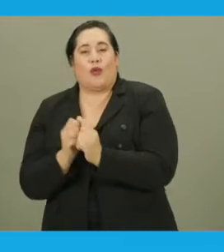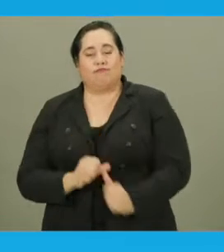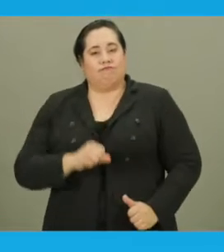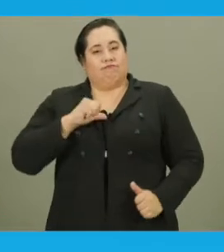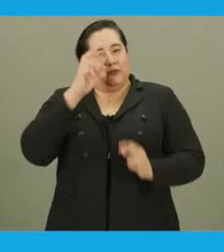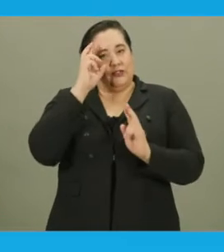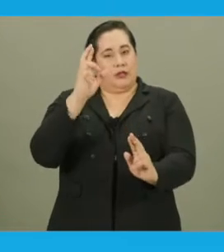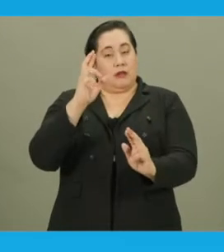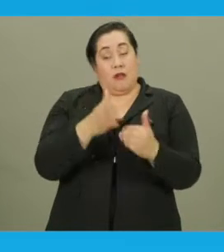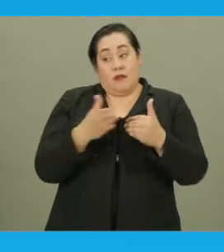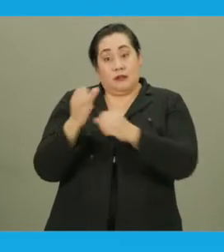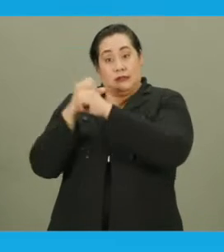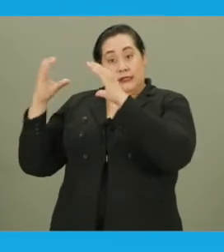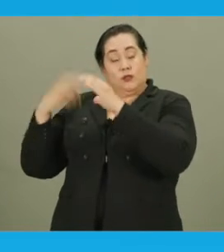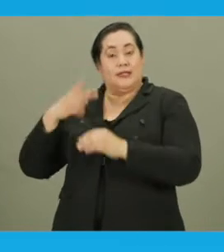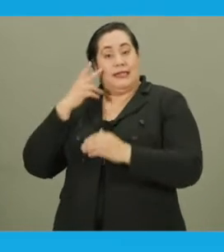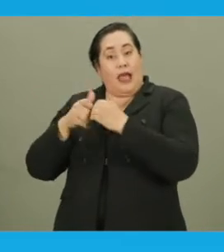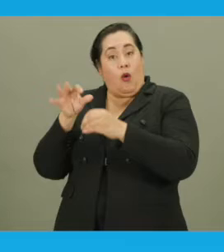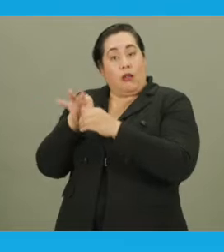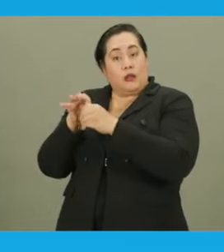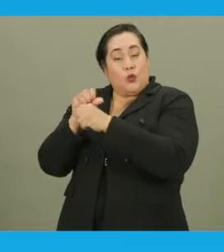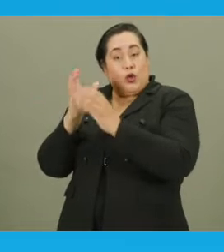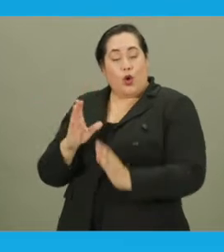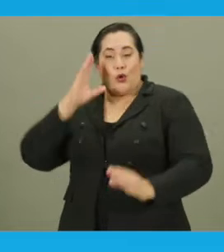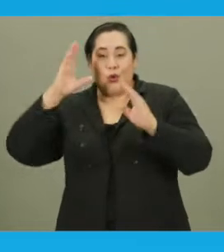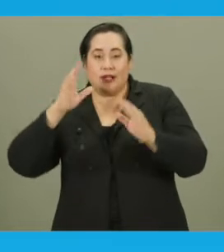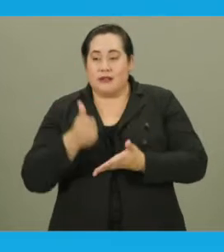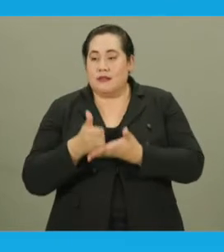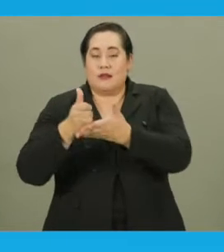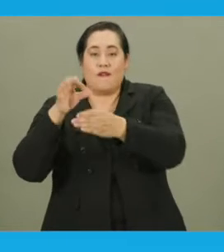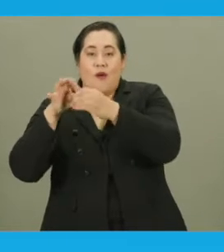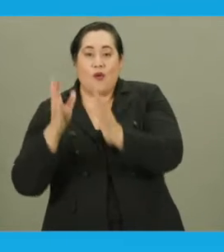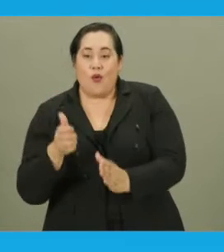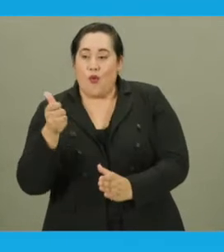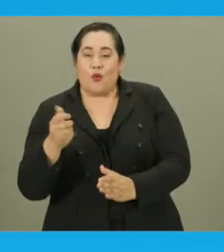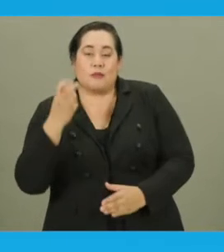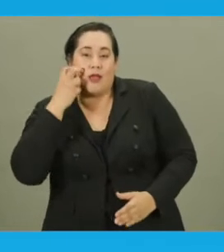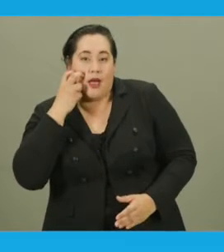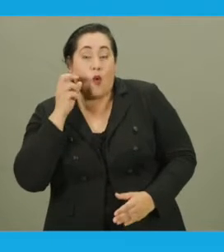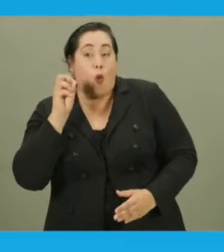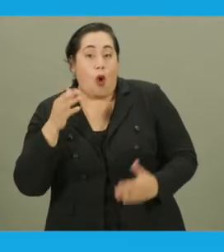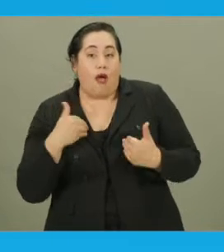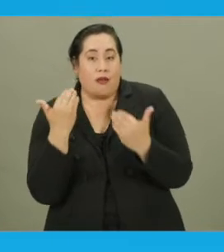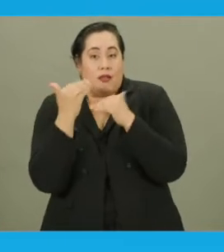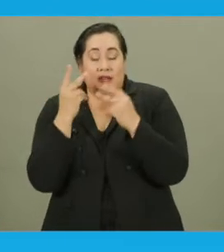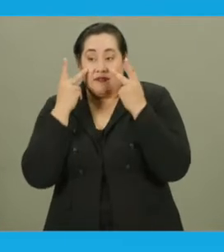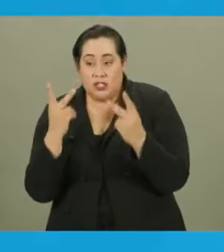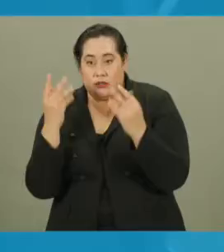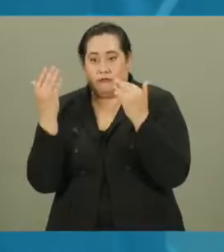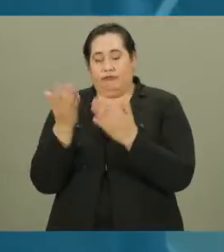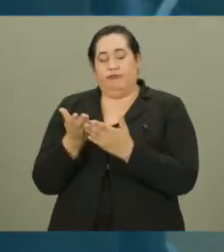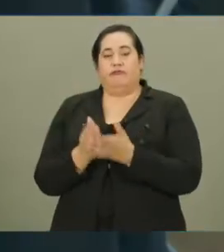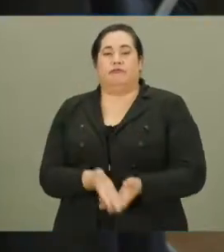and respect. In the following scene, we see how an election worker greets and assists a voter who is blind or has limited